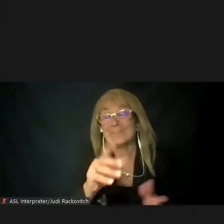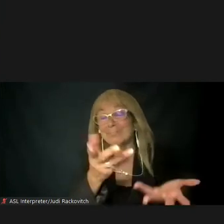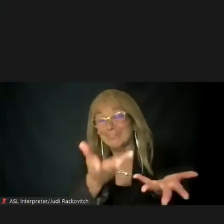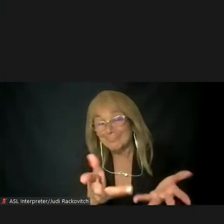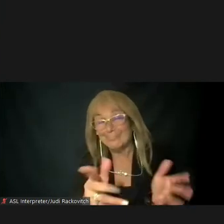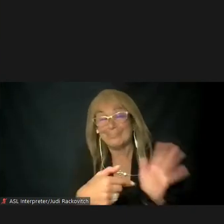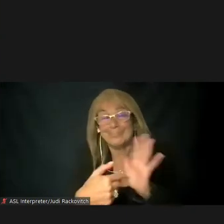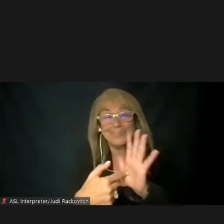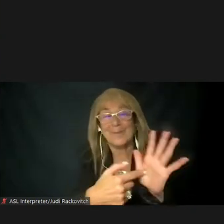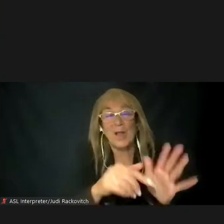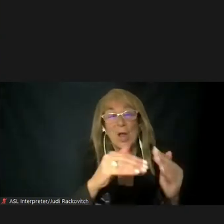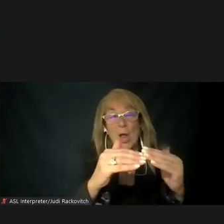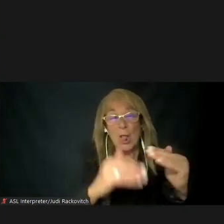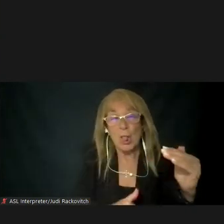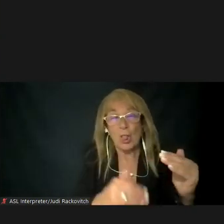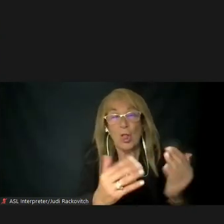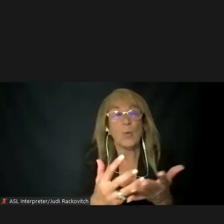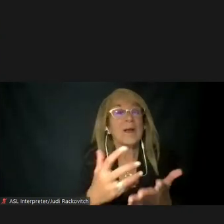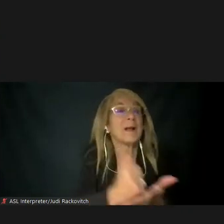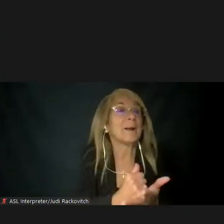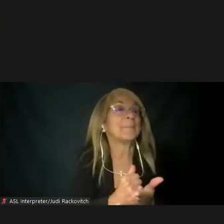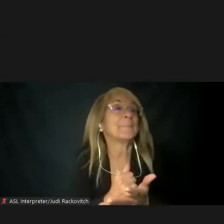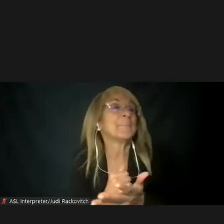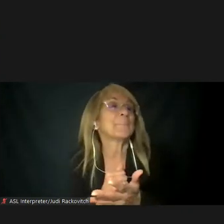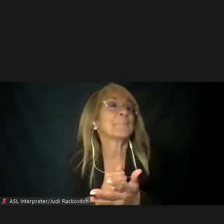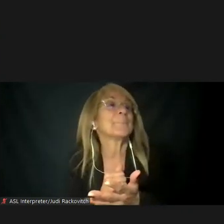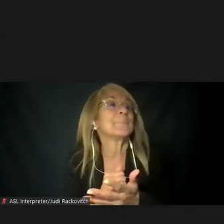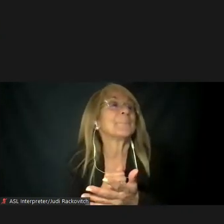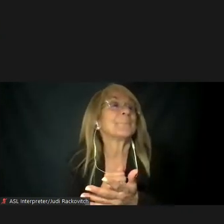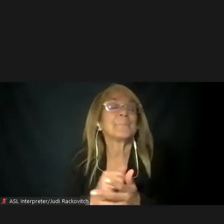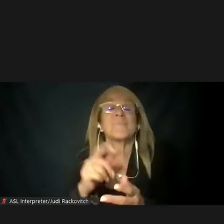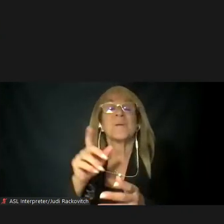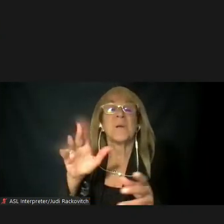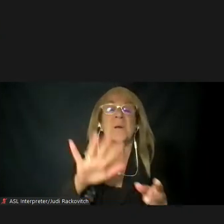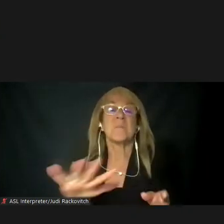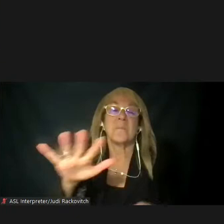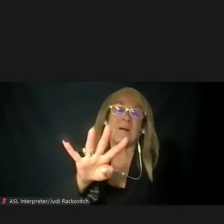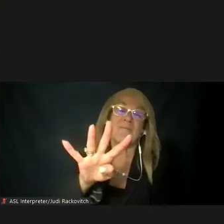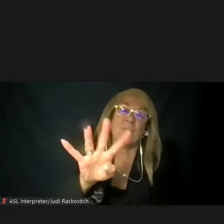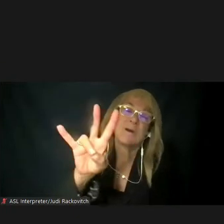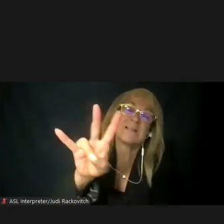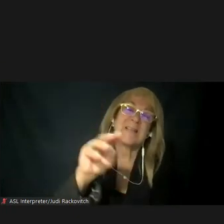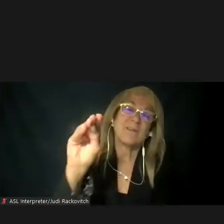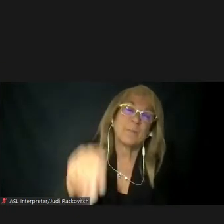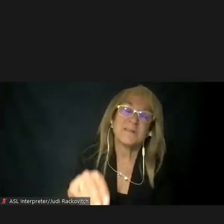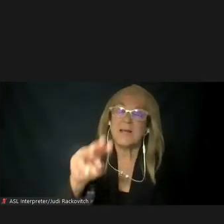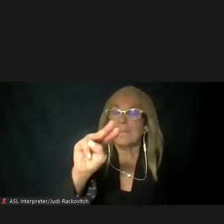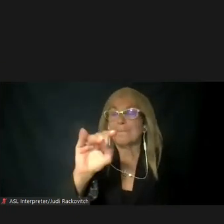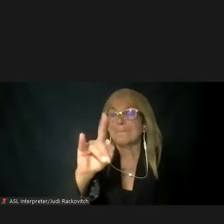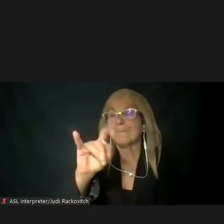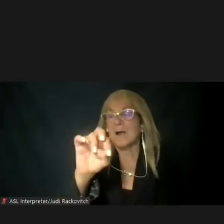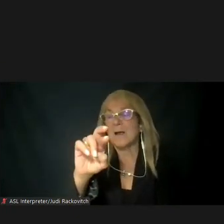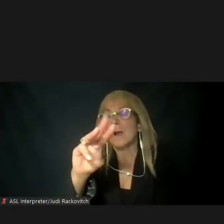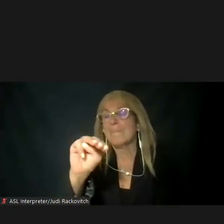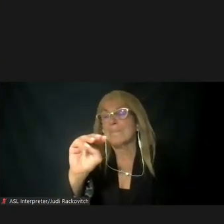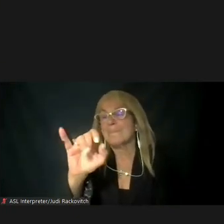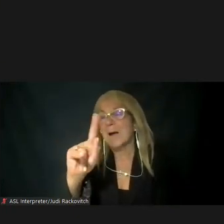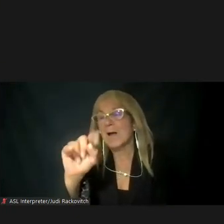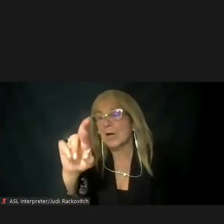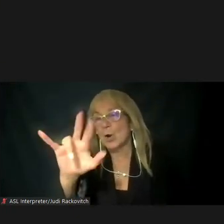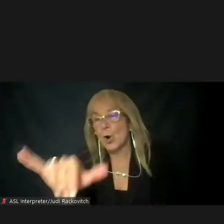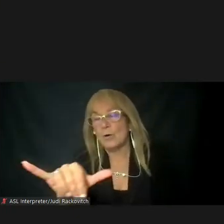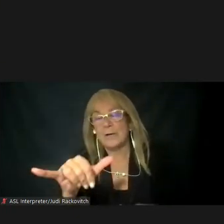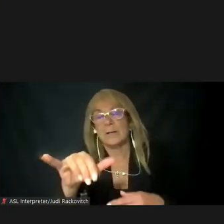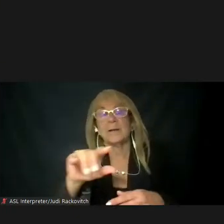The portions of New Jersey within our study area are comprised of roughly 47% minority populations, with 10% as low income.